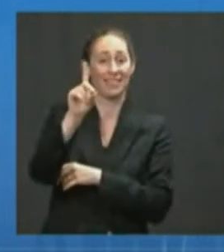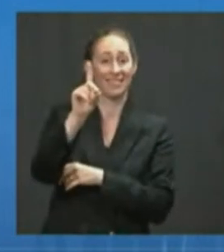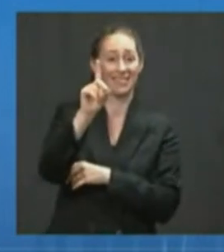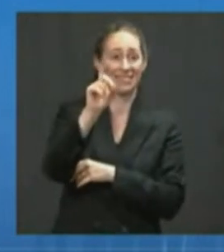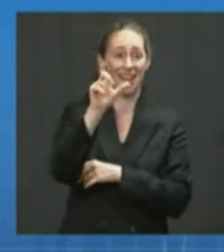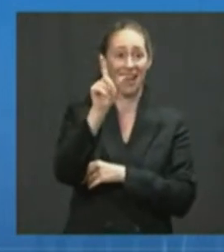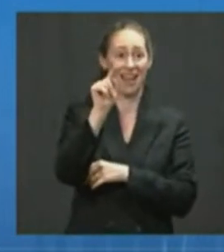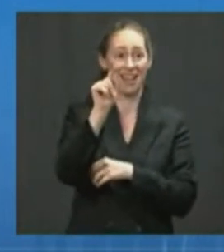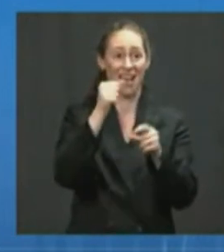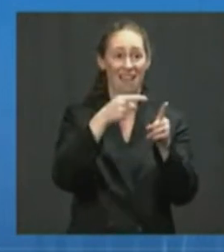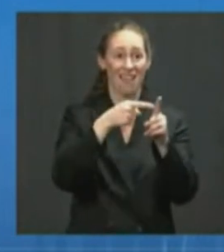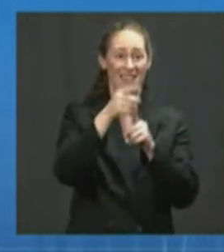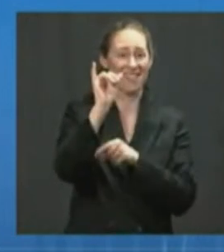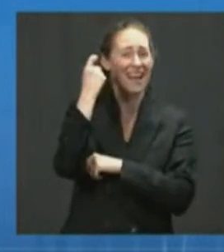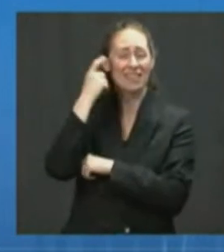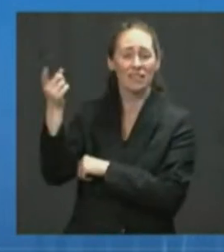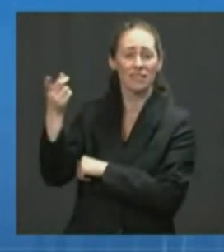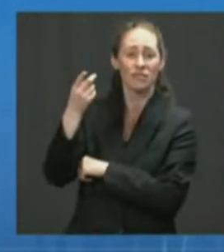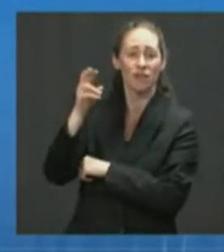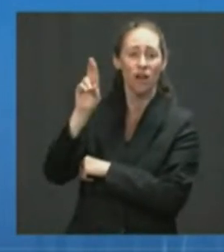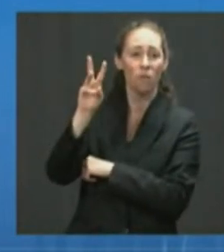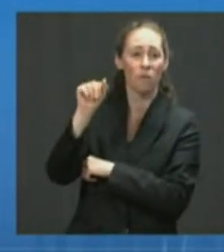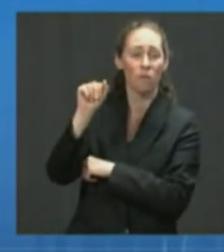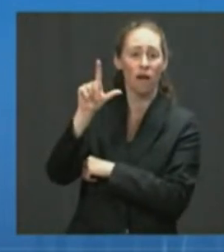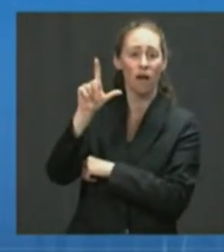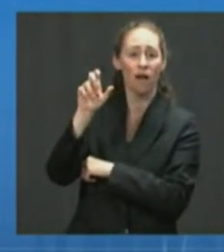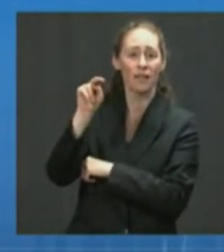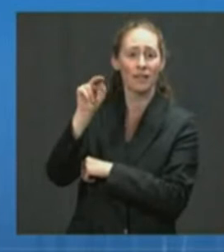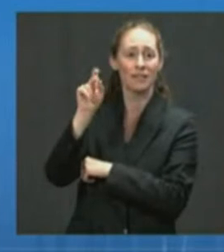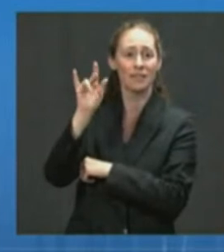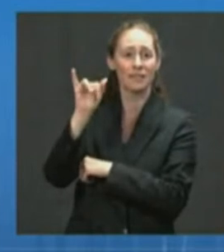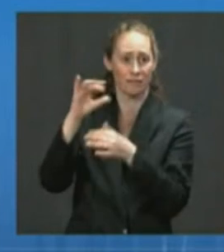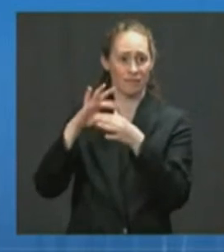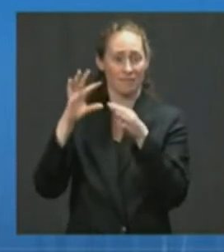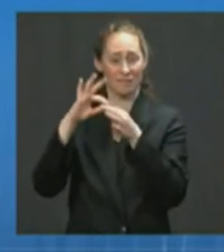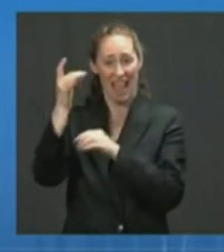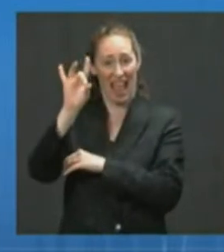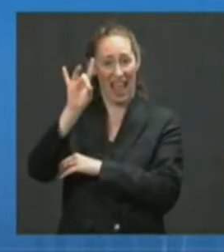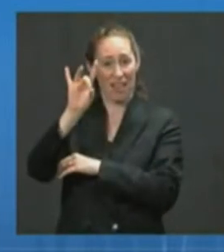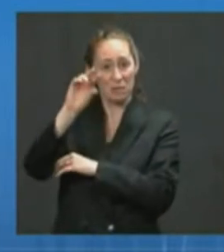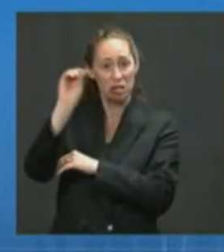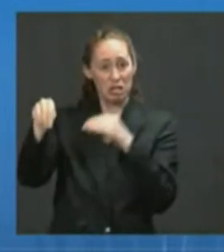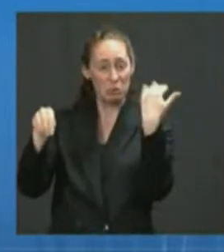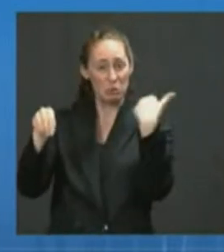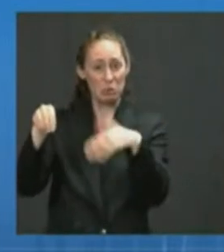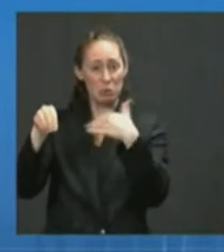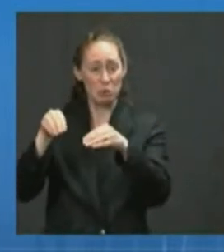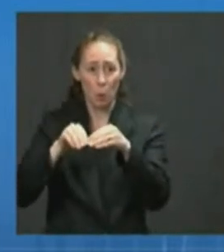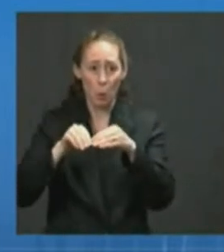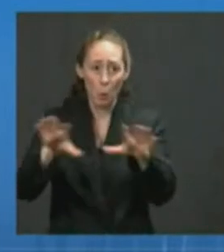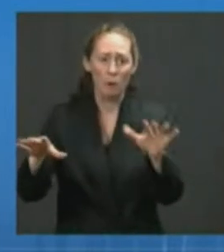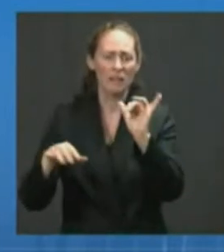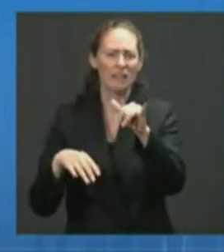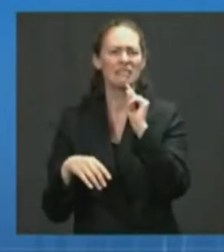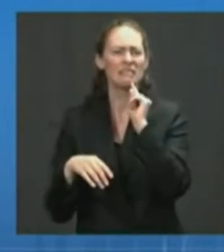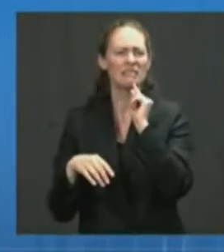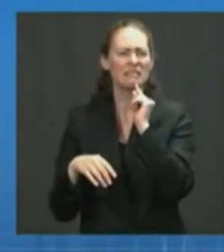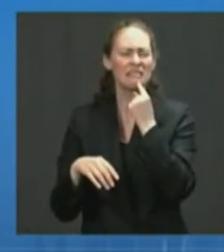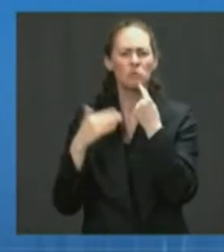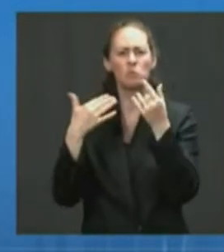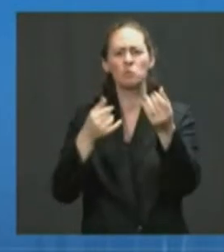Walensky said, now 83% in this country, it's the one we're dealing with. So even though we are seeing